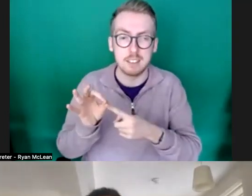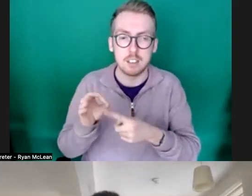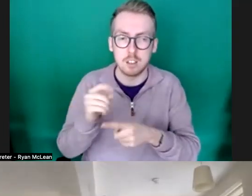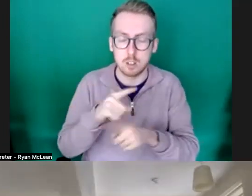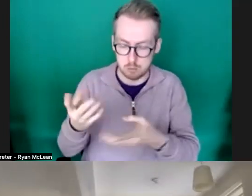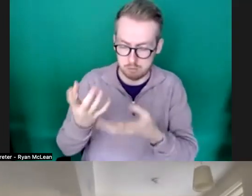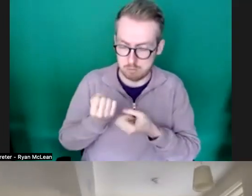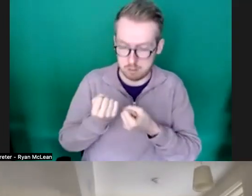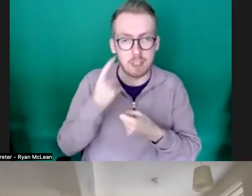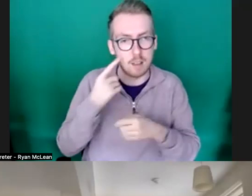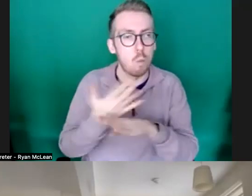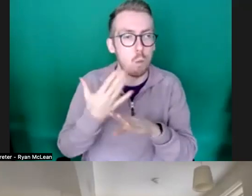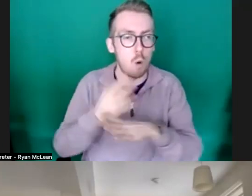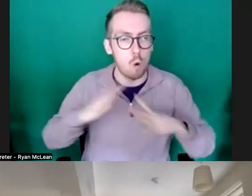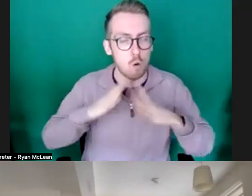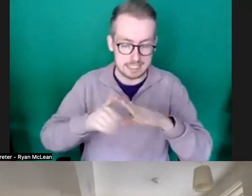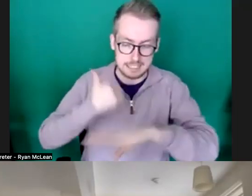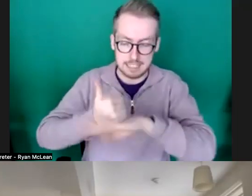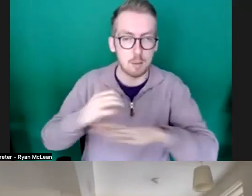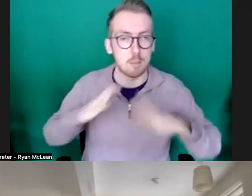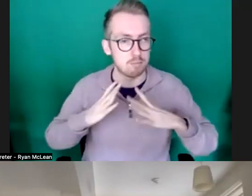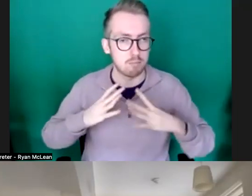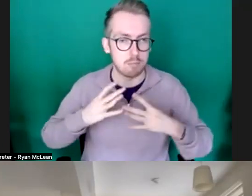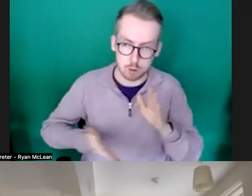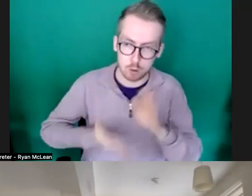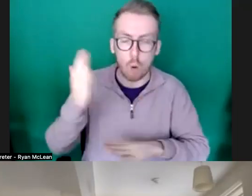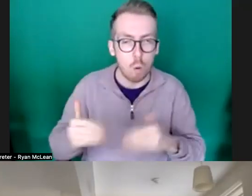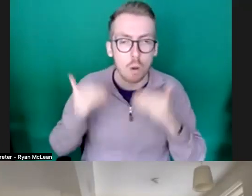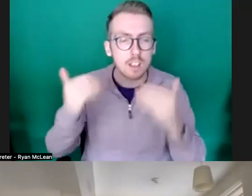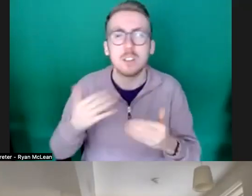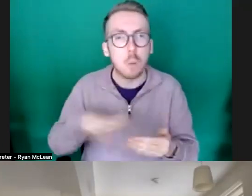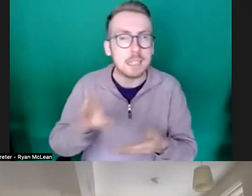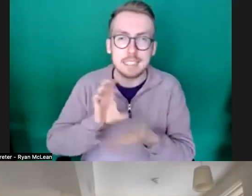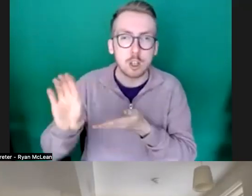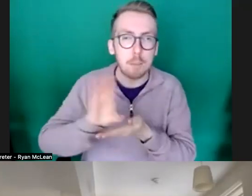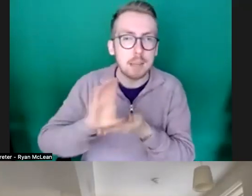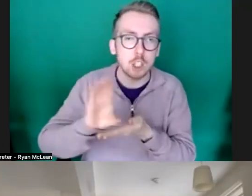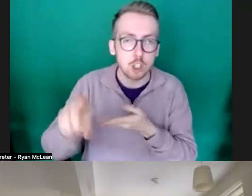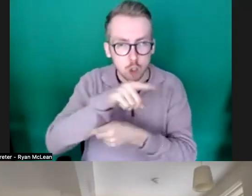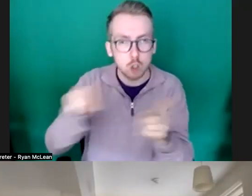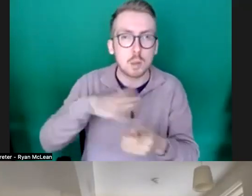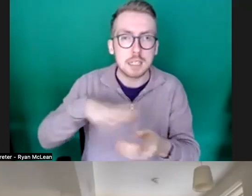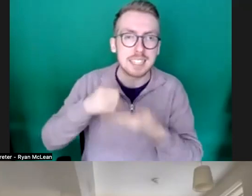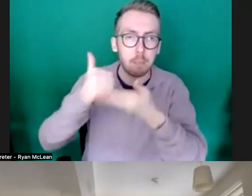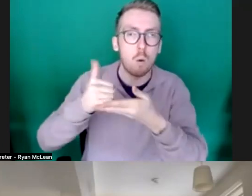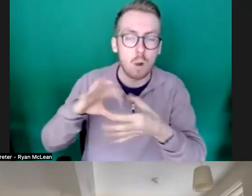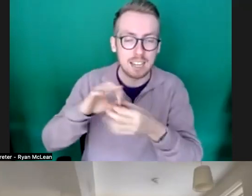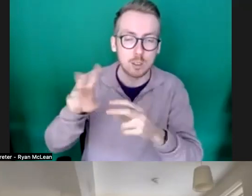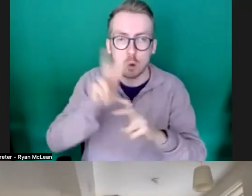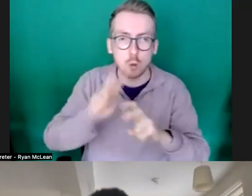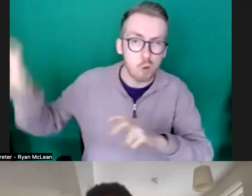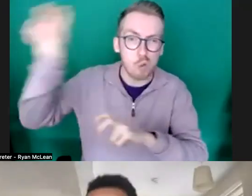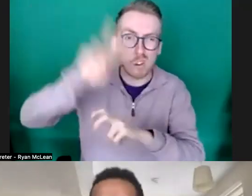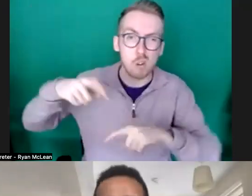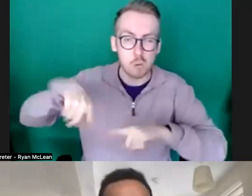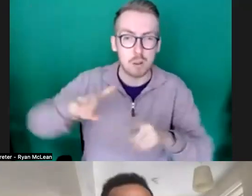already made then you're not looking for the commissioning part of it you're just looking for the support for touring so we'll be paying you just to